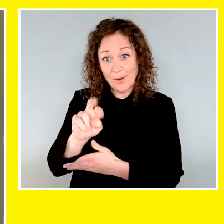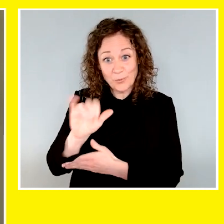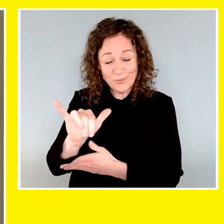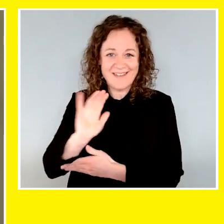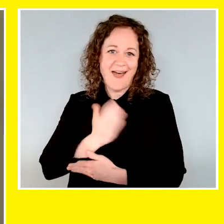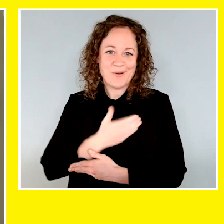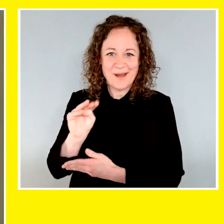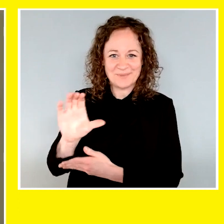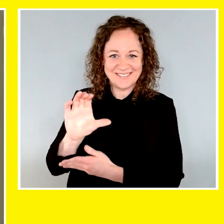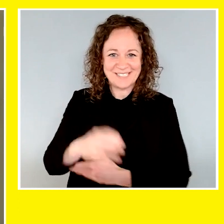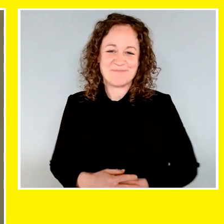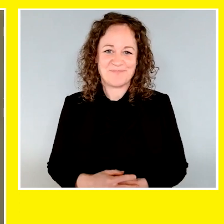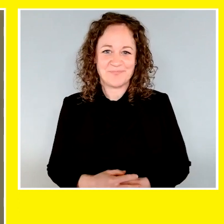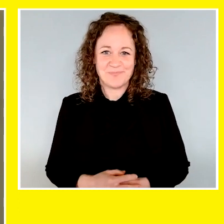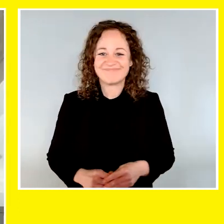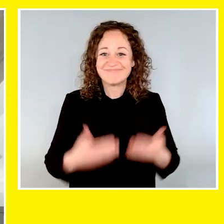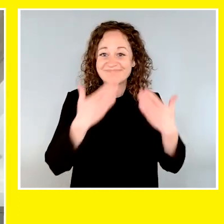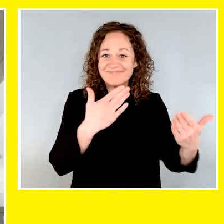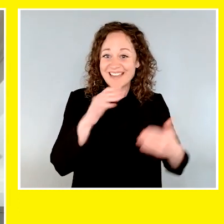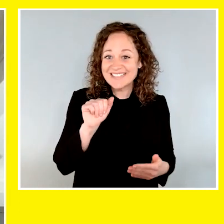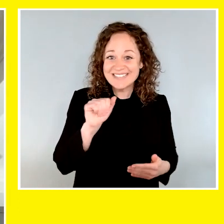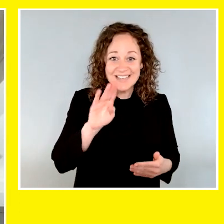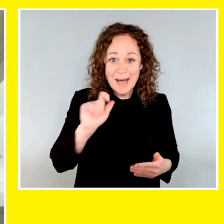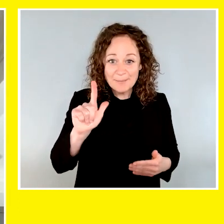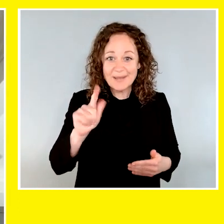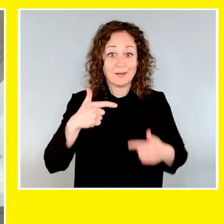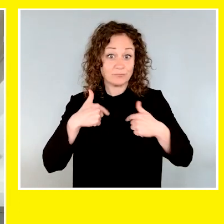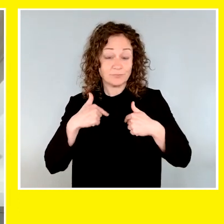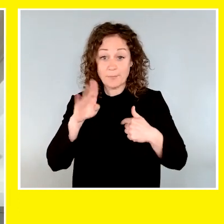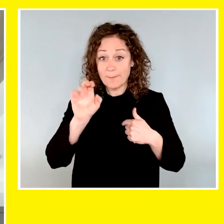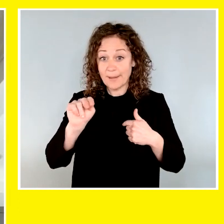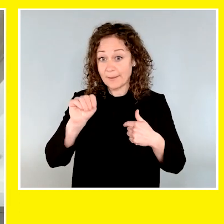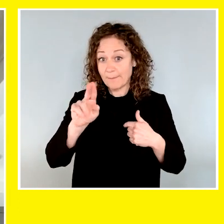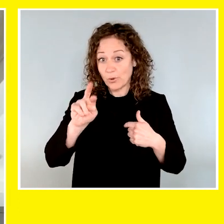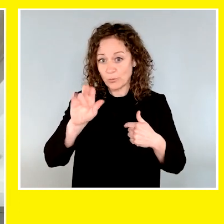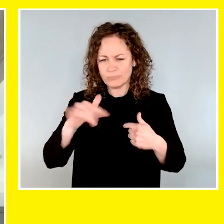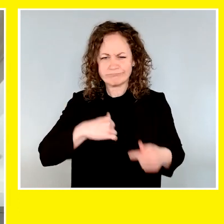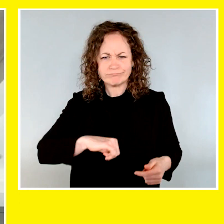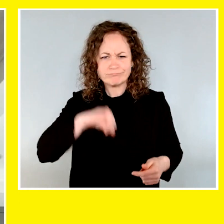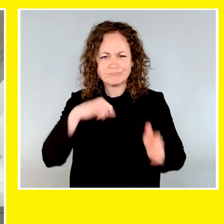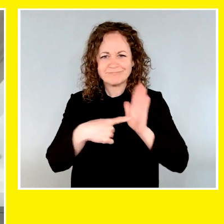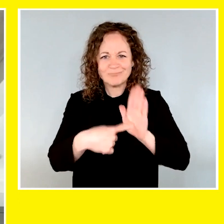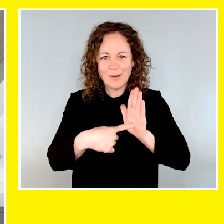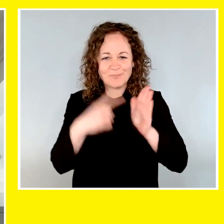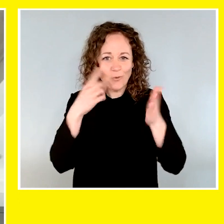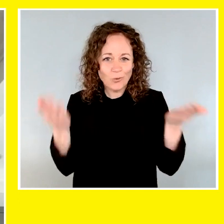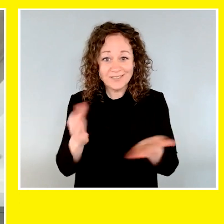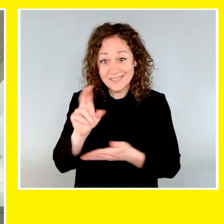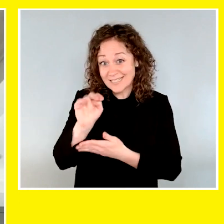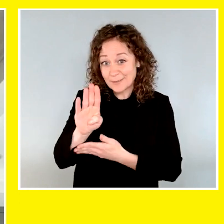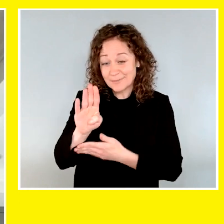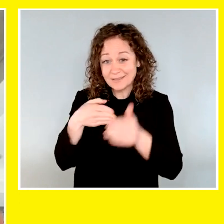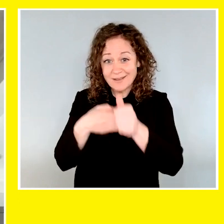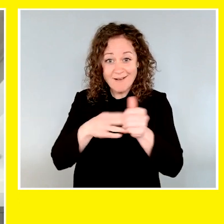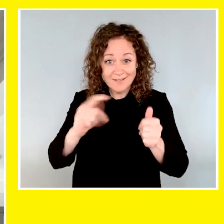Here's our MC Ben Mulroney. Thanks, Abigail. Hi, everybody. I'm Ben Mulroney, a proud ambassador of CNIB Guide